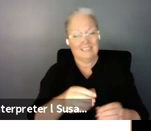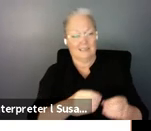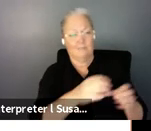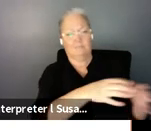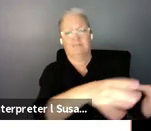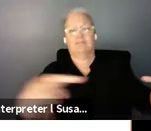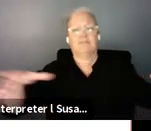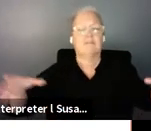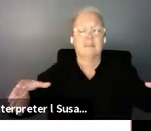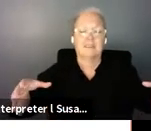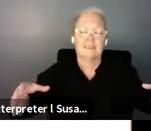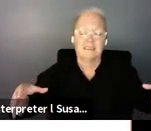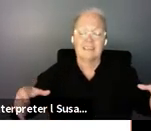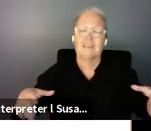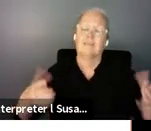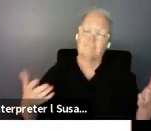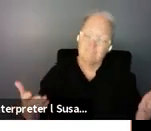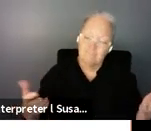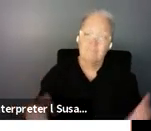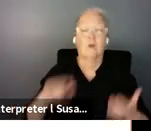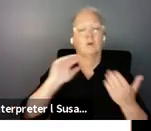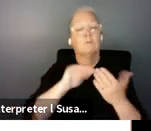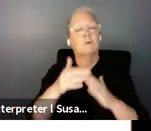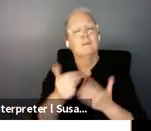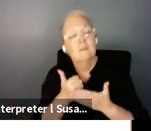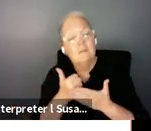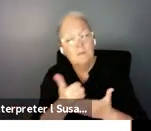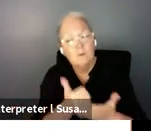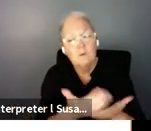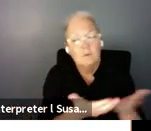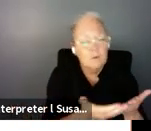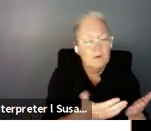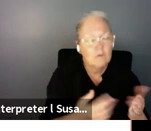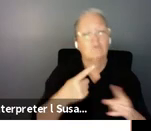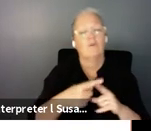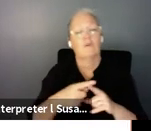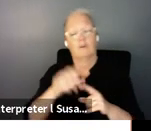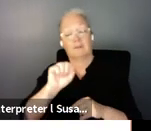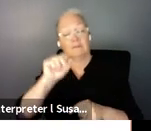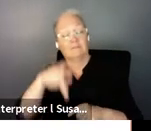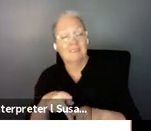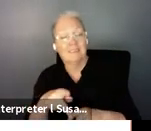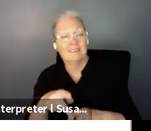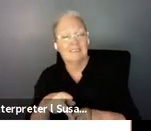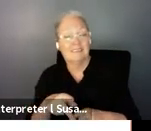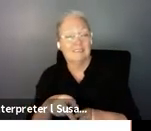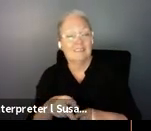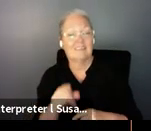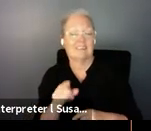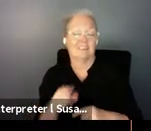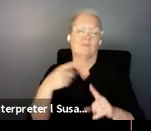the issues of community support services and social protection programs are still sitting or persistent next